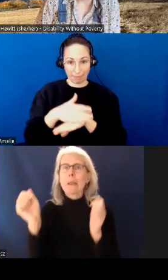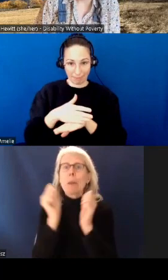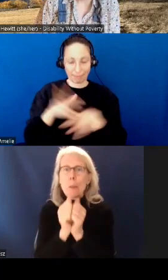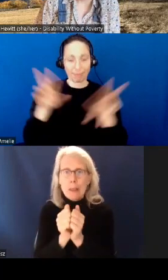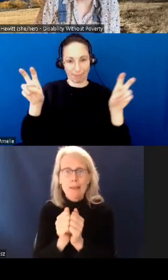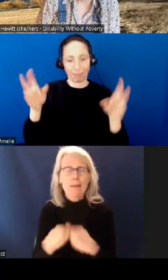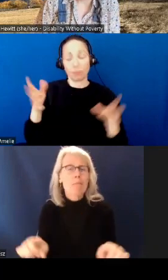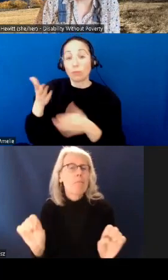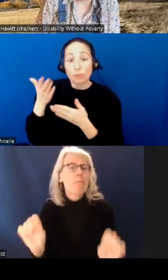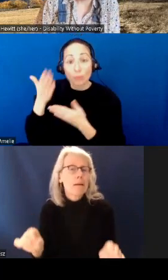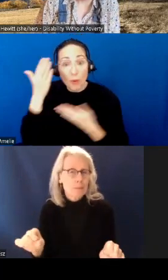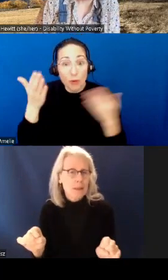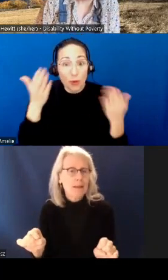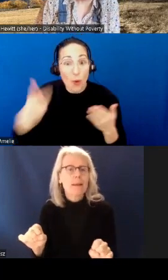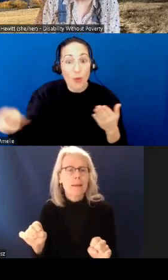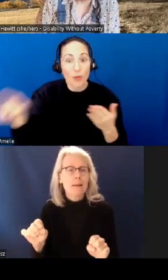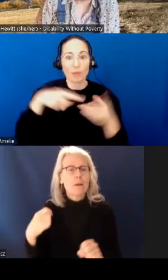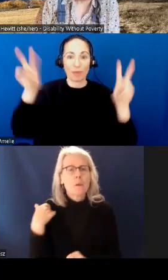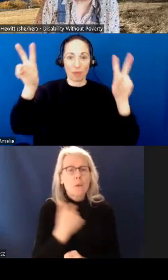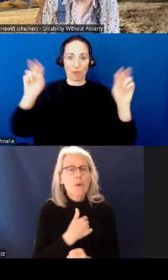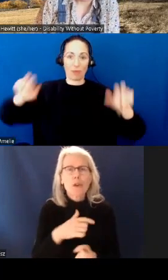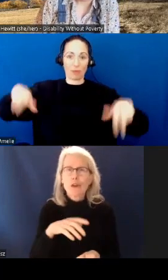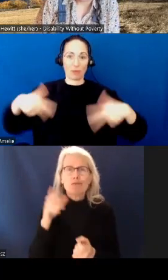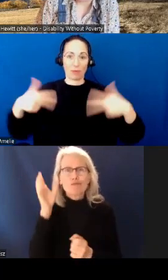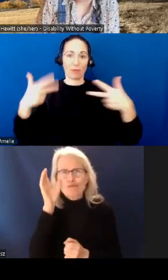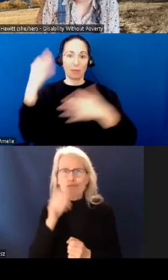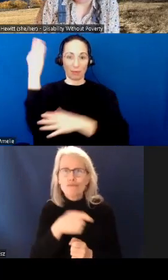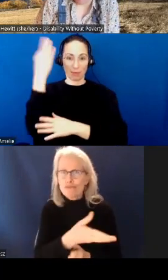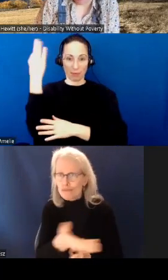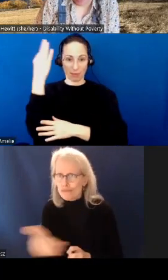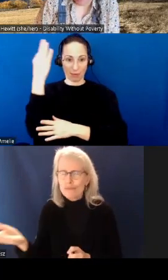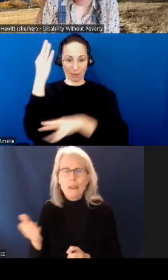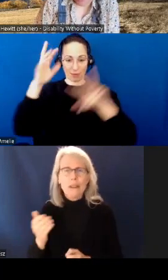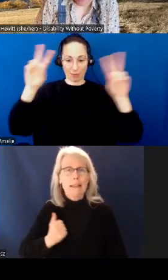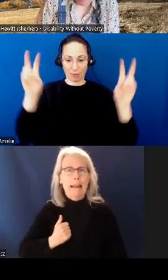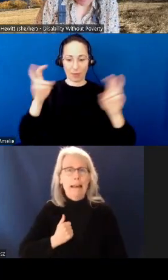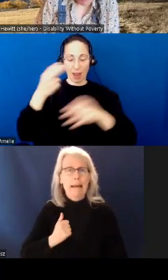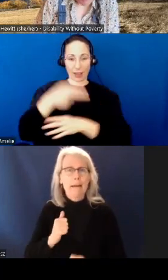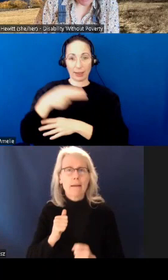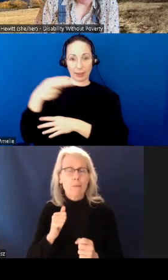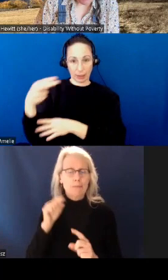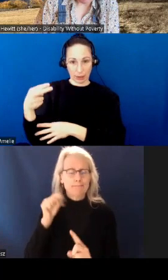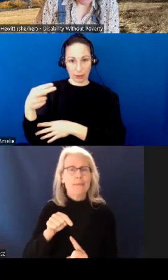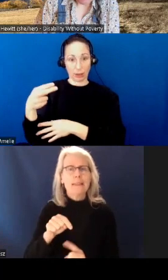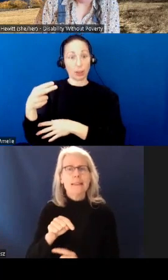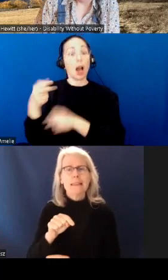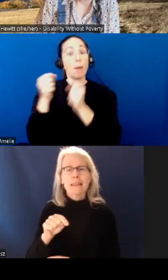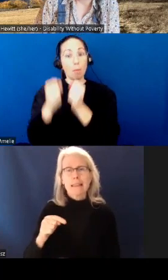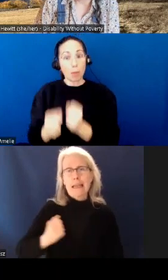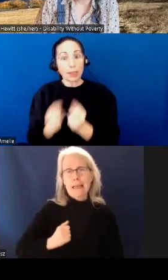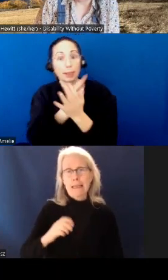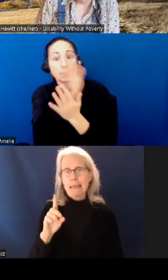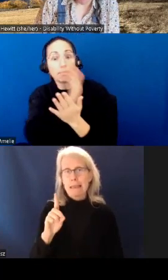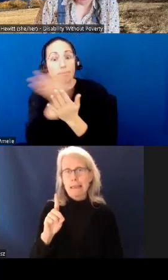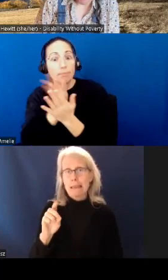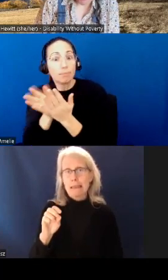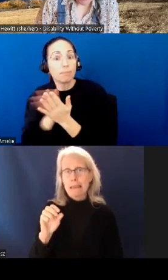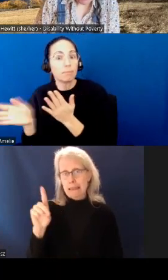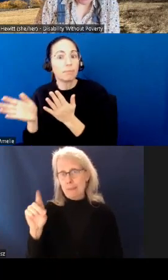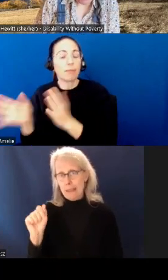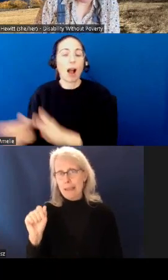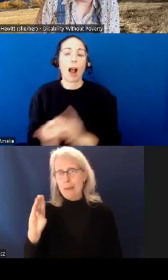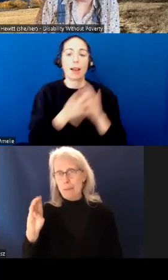What We Learned From Disabled People Across Canada on Shaping the Canada Disability Benefit. My name is Michelle